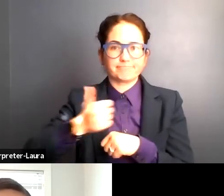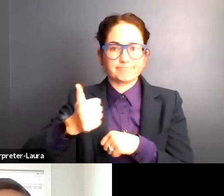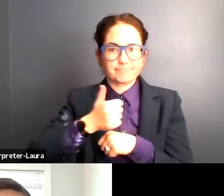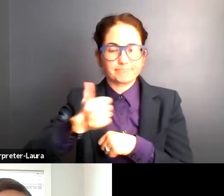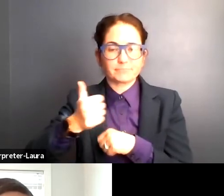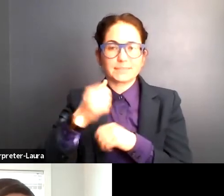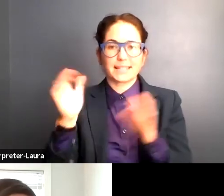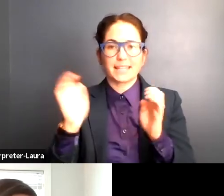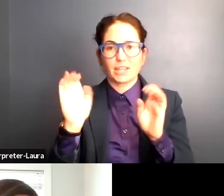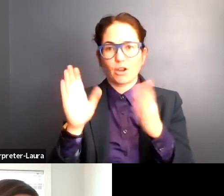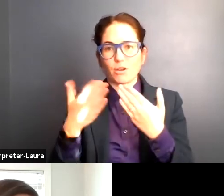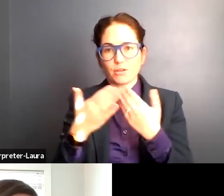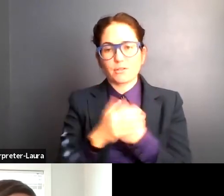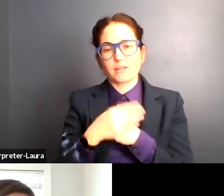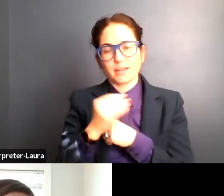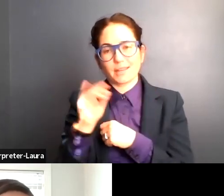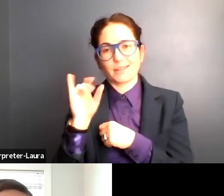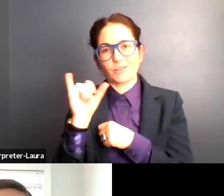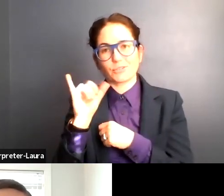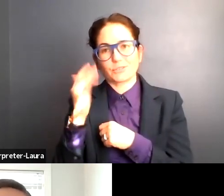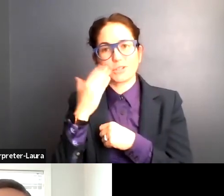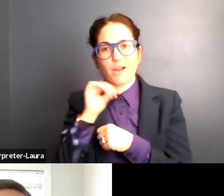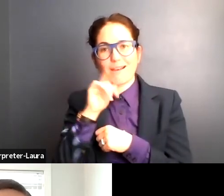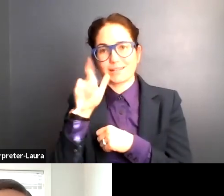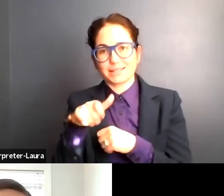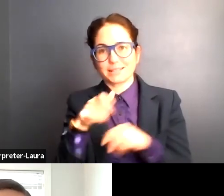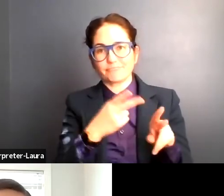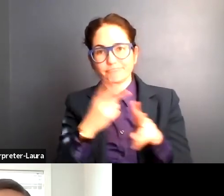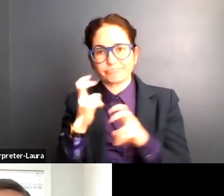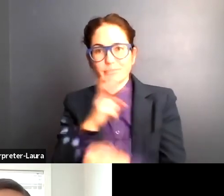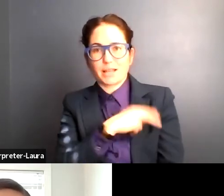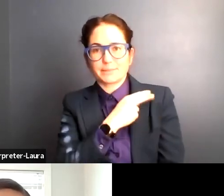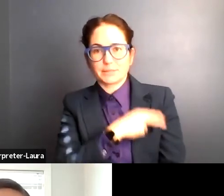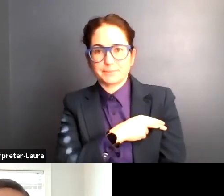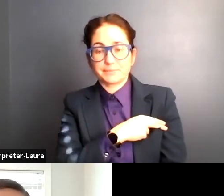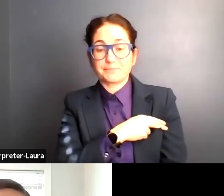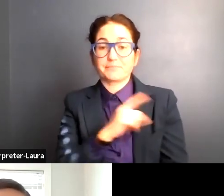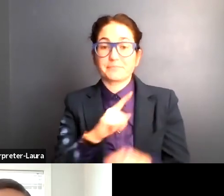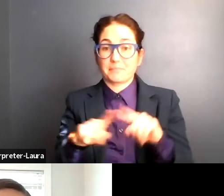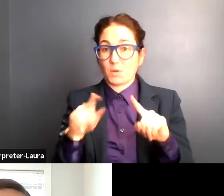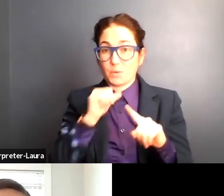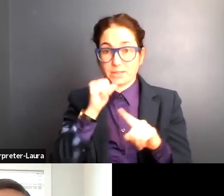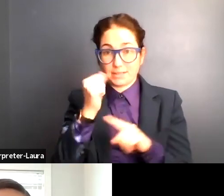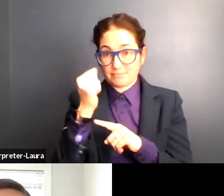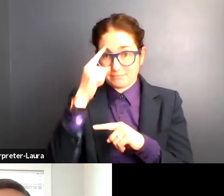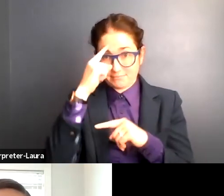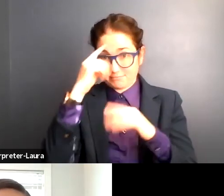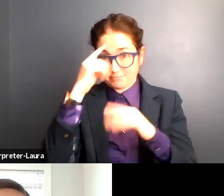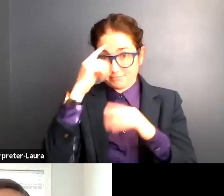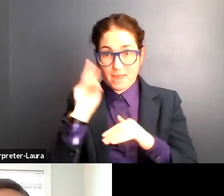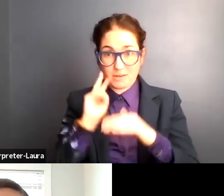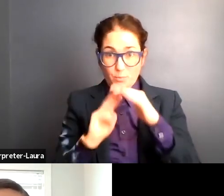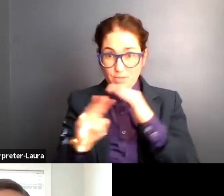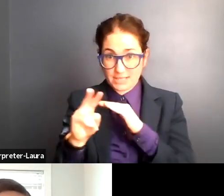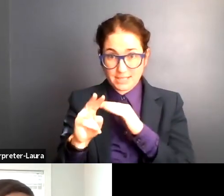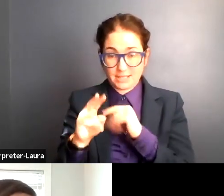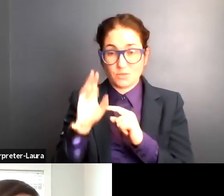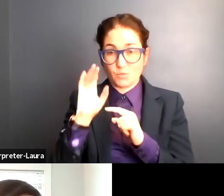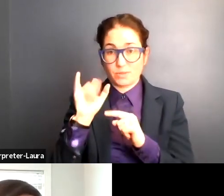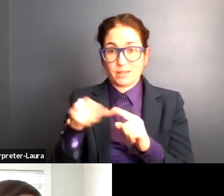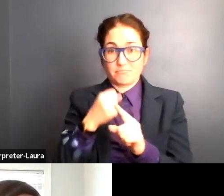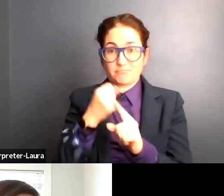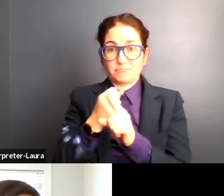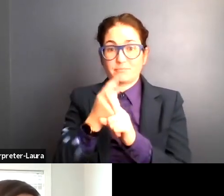unneeded hospitalization. Uh, but what we didn't intend was the impact that we would end up having in the COVID